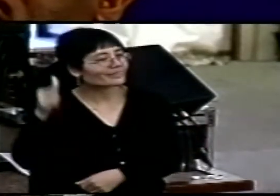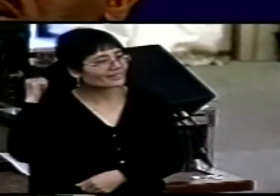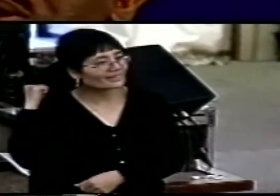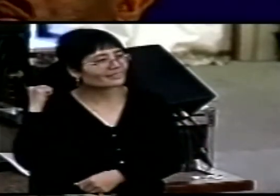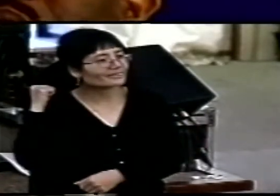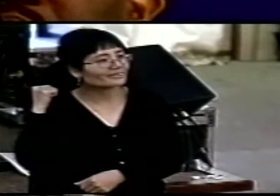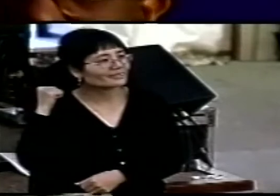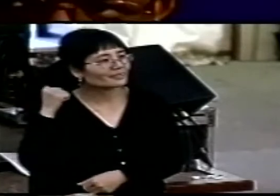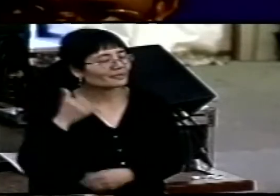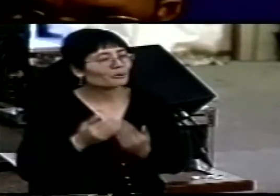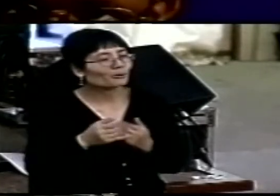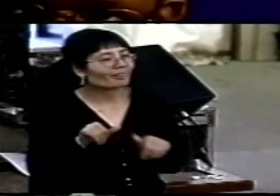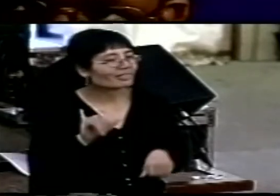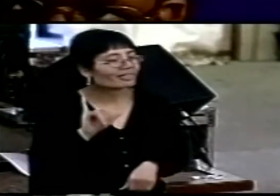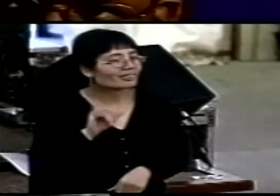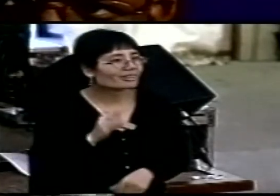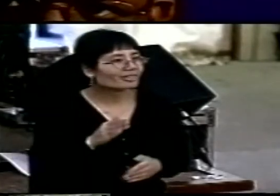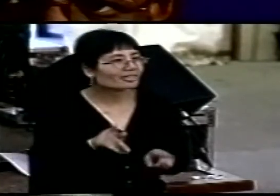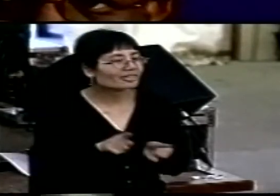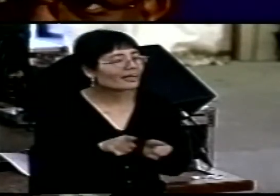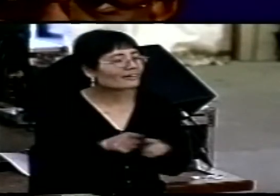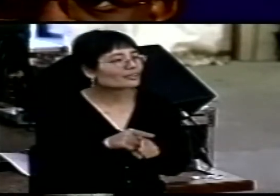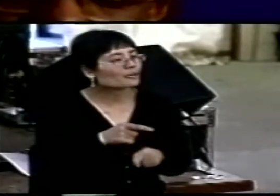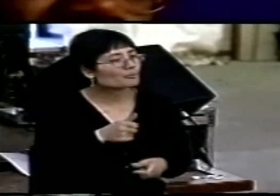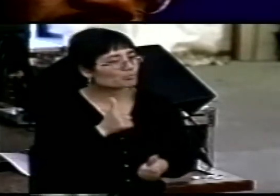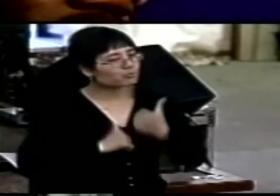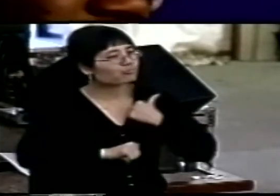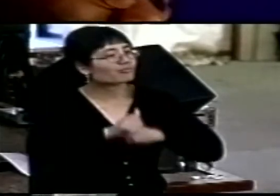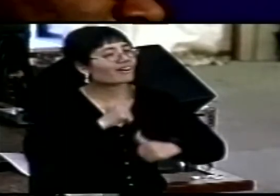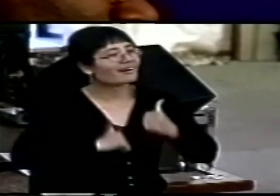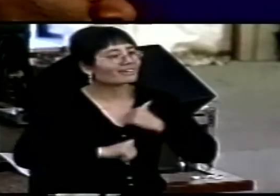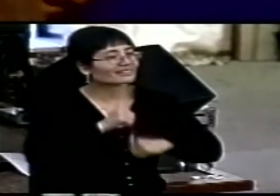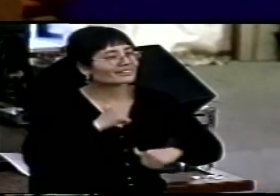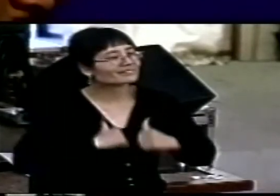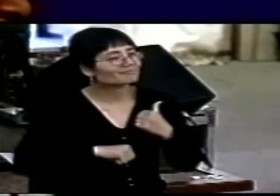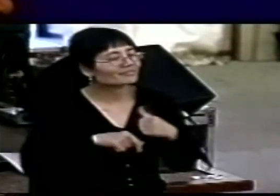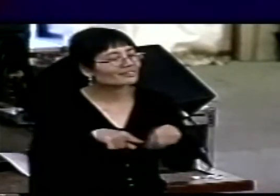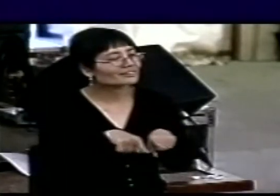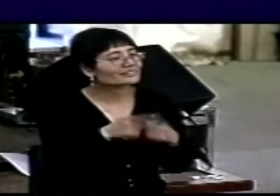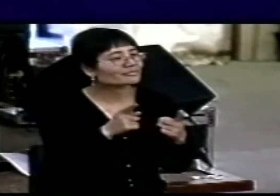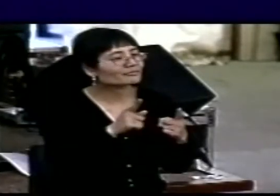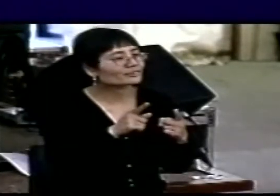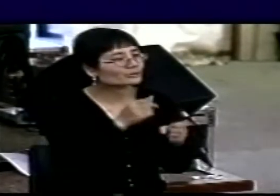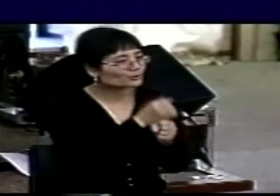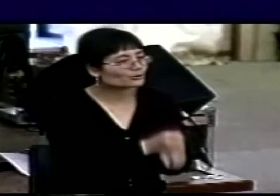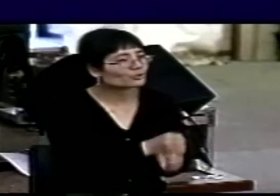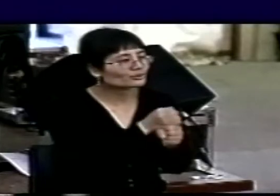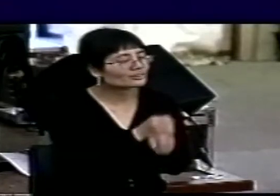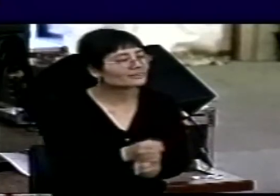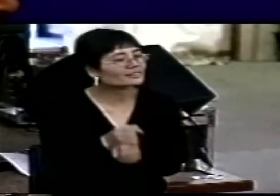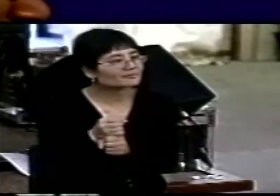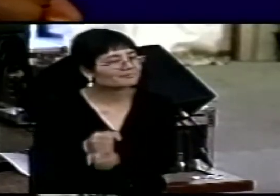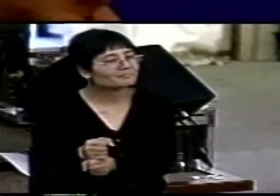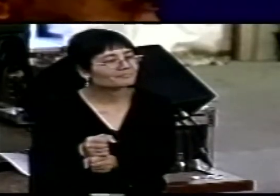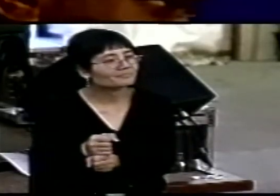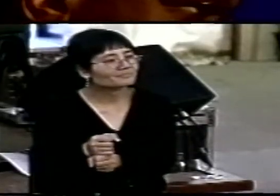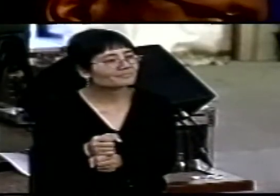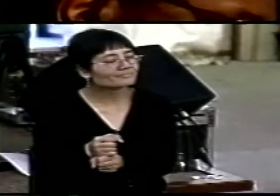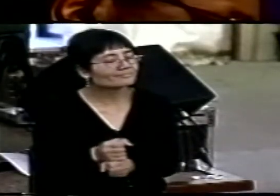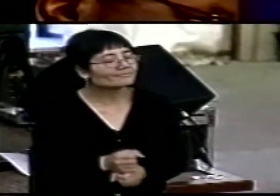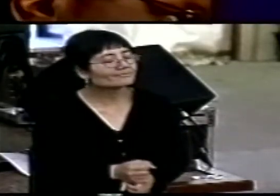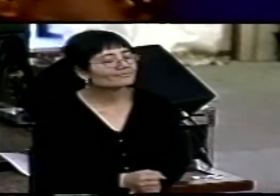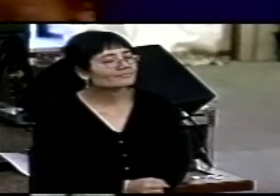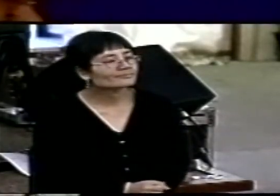which is around as we compare historic denominations with the Johnny-come-latelys on the block.